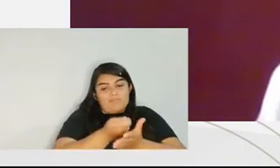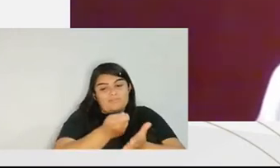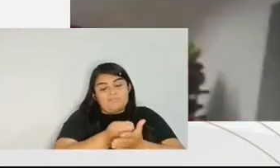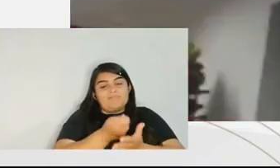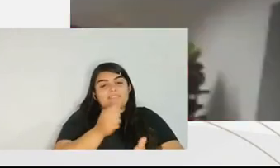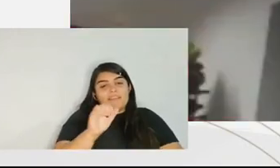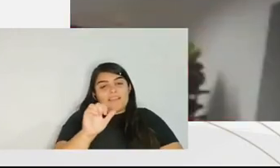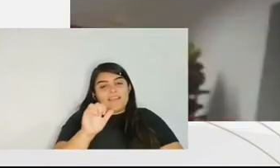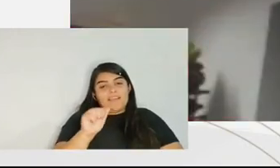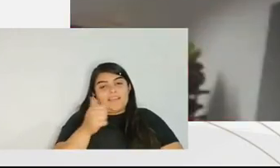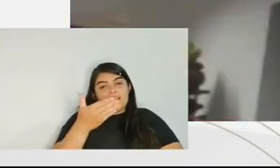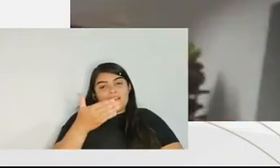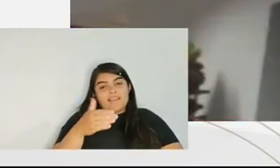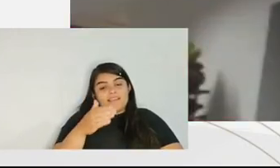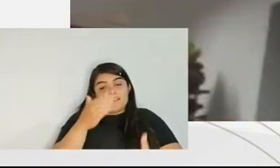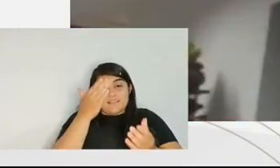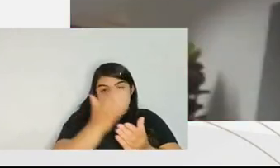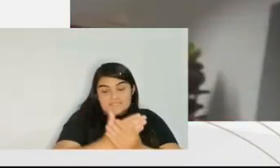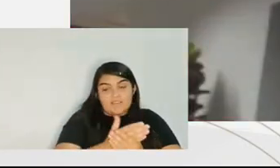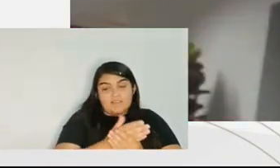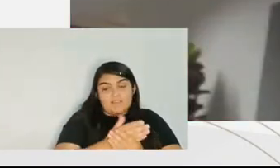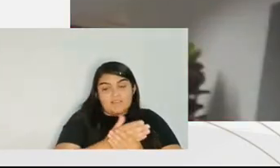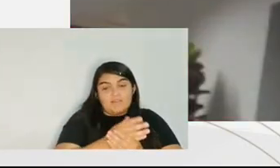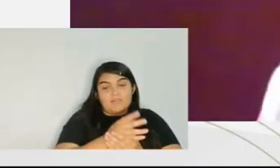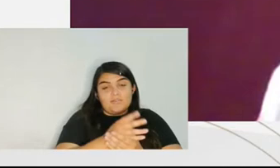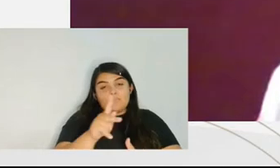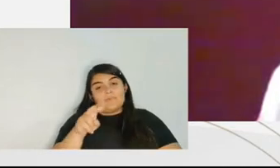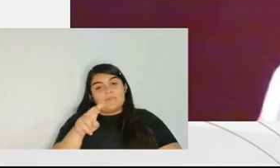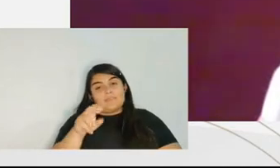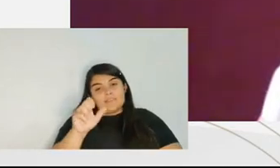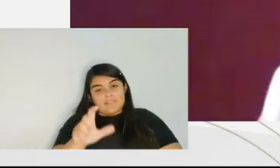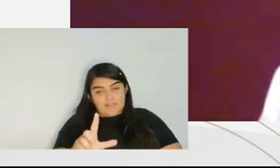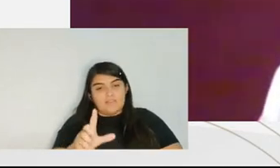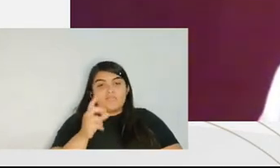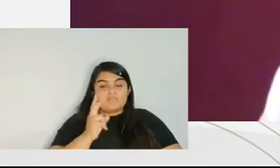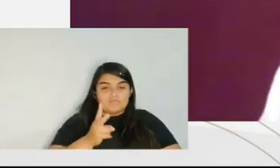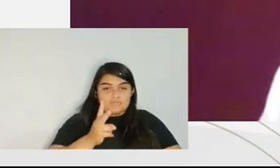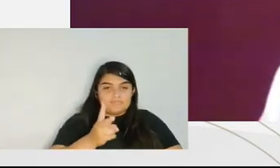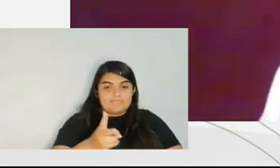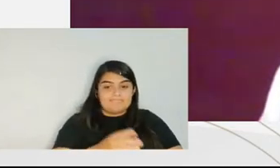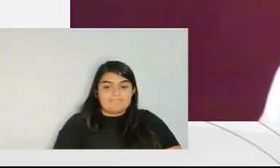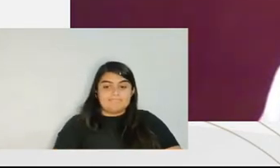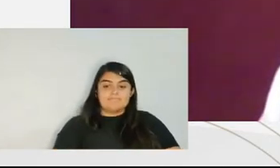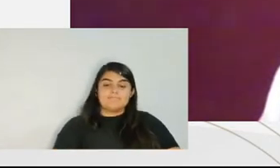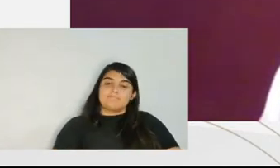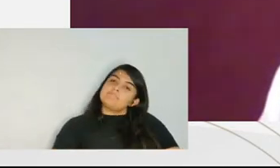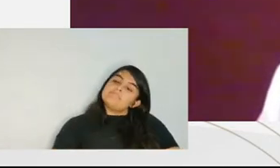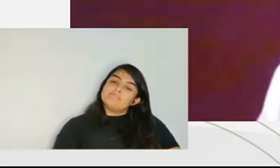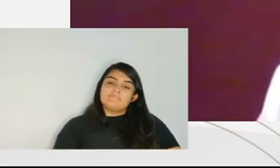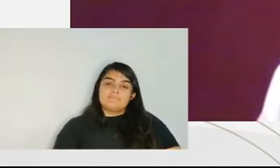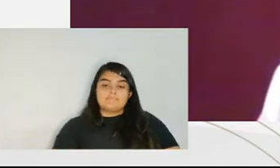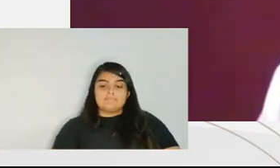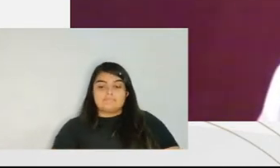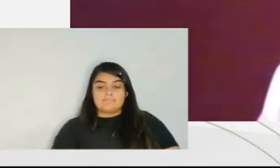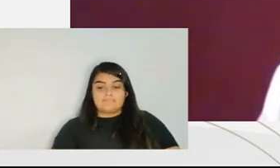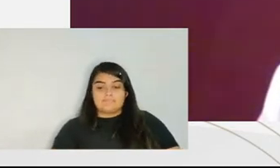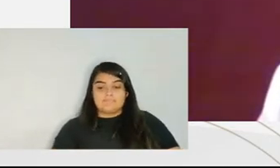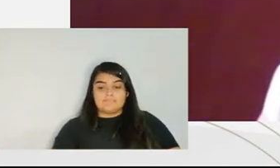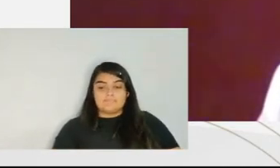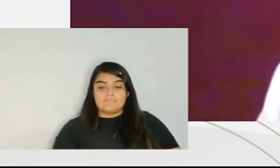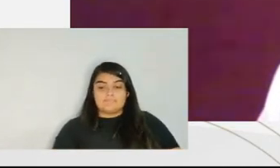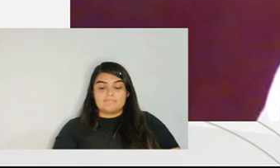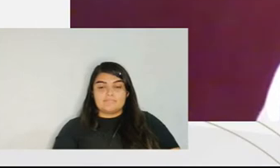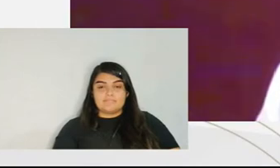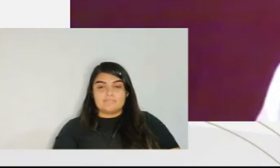dogma of an obligation in legal sentencing. I think we